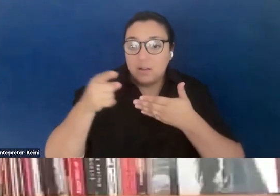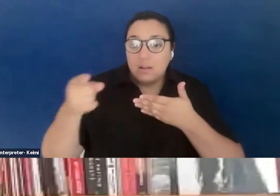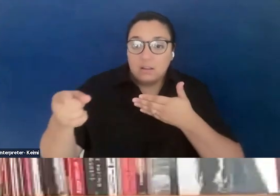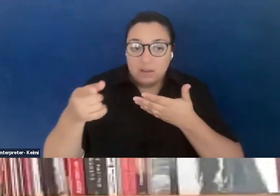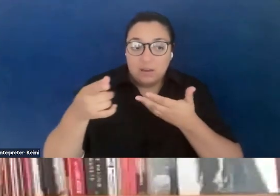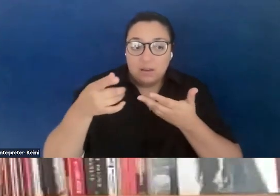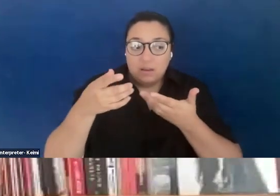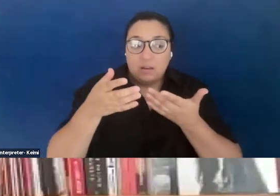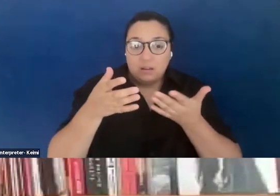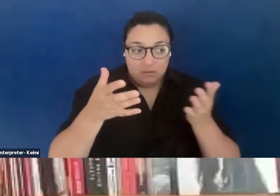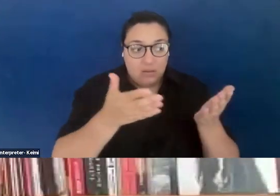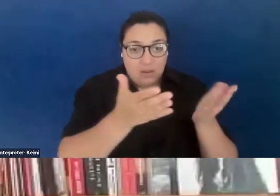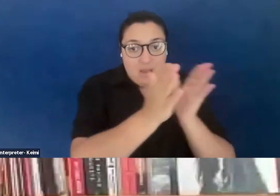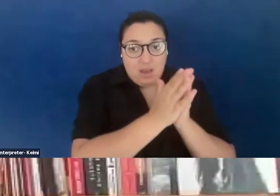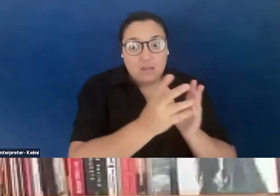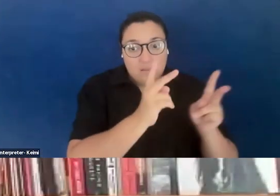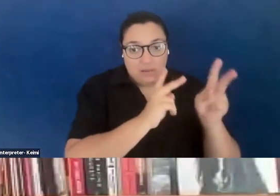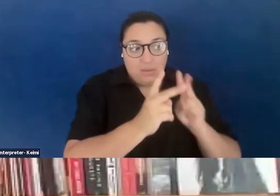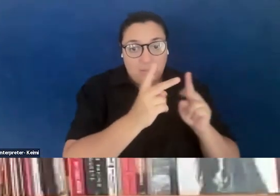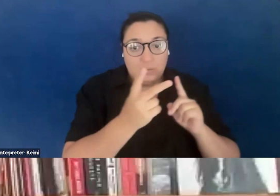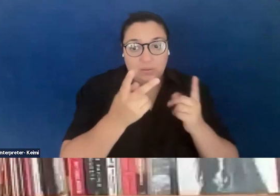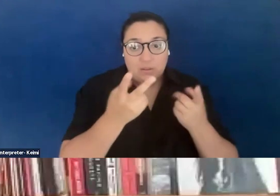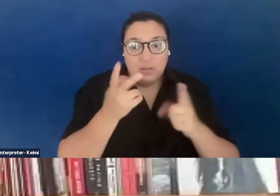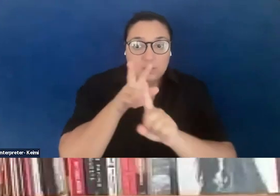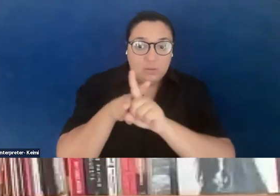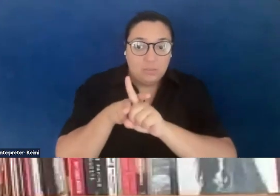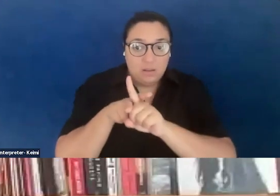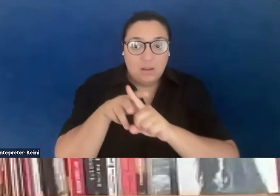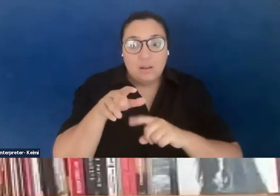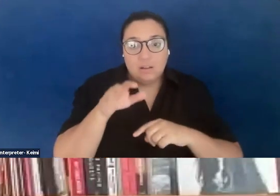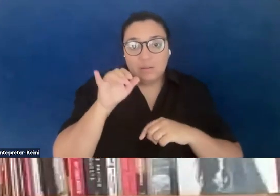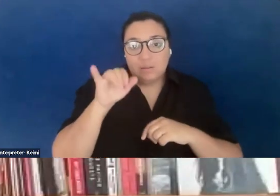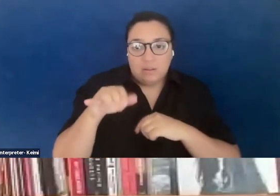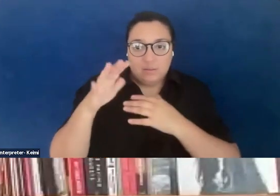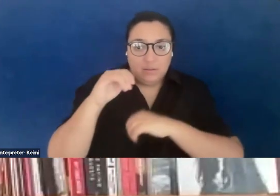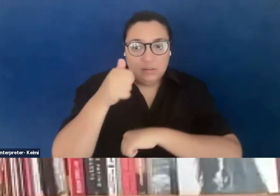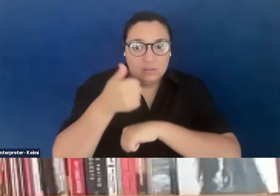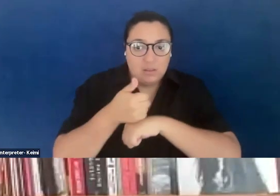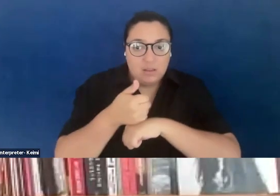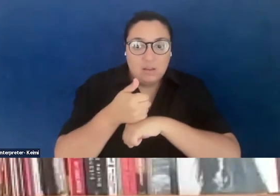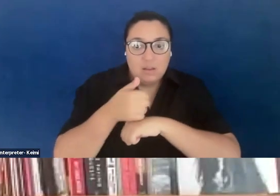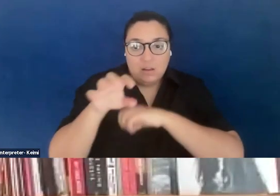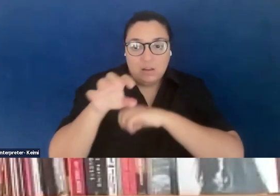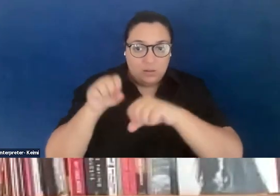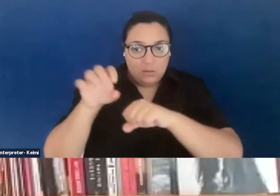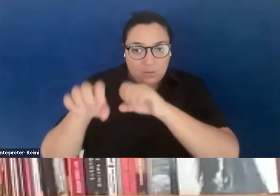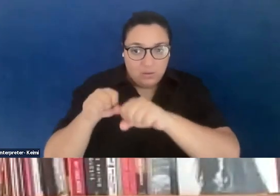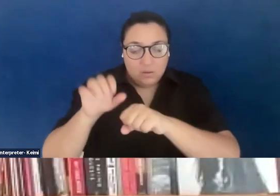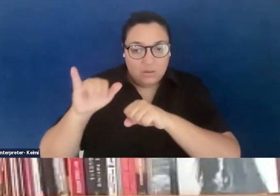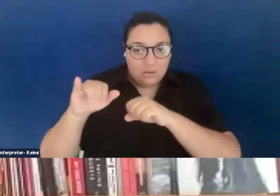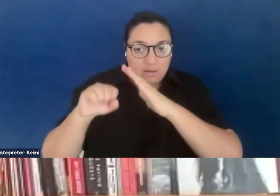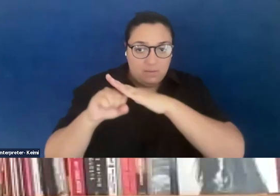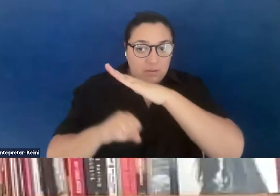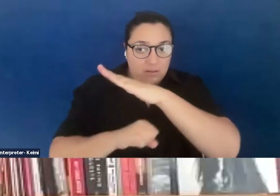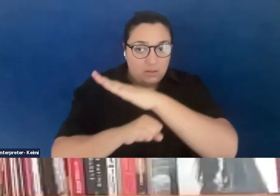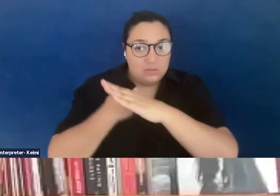apply. So that is also a closed settler-colonial kind of formation that we're also using for other kinds of work. So some of